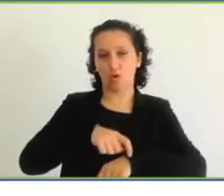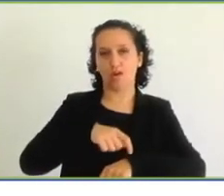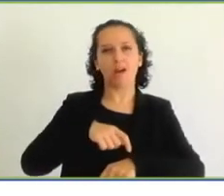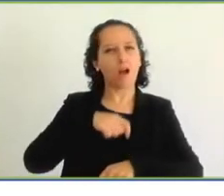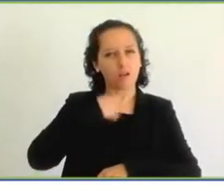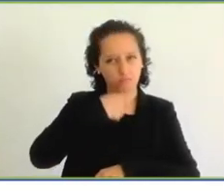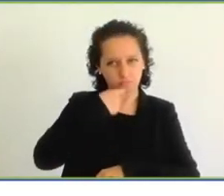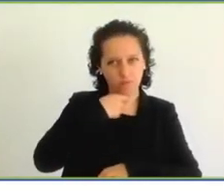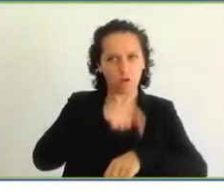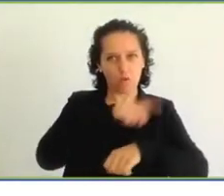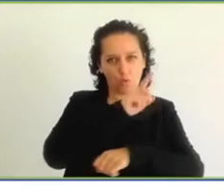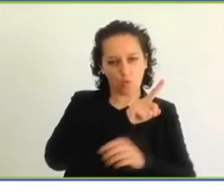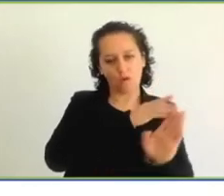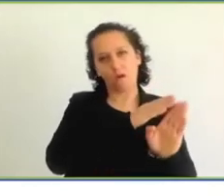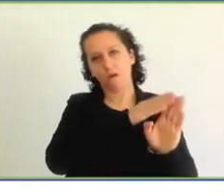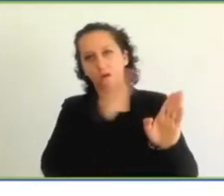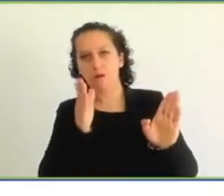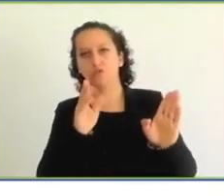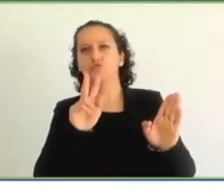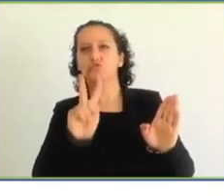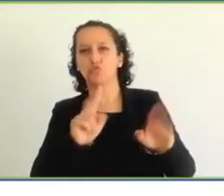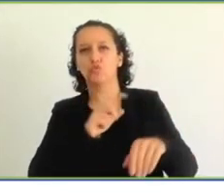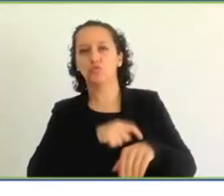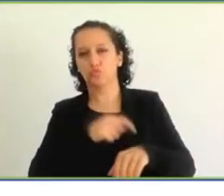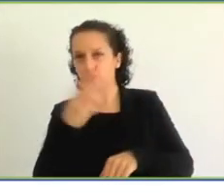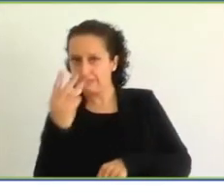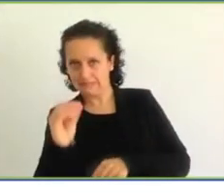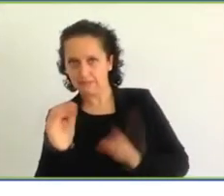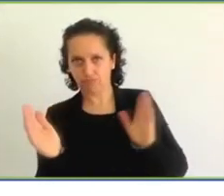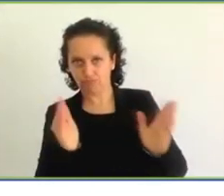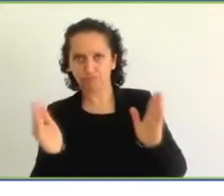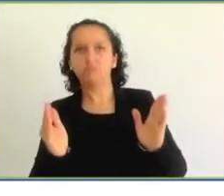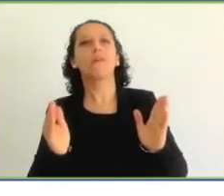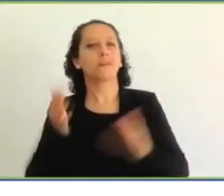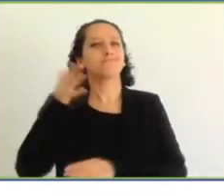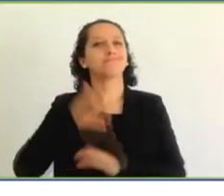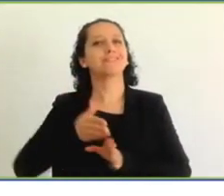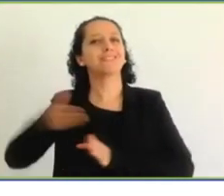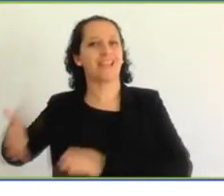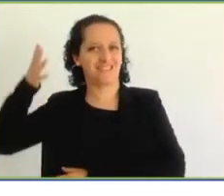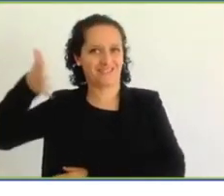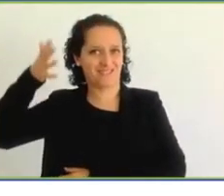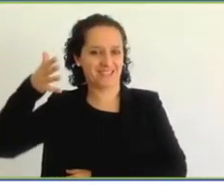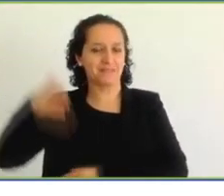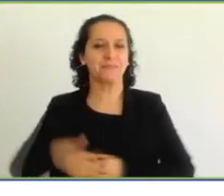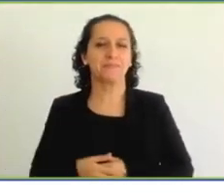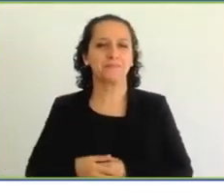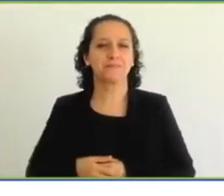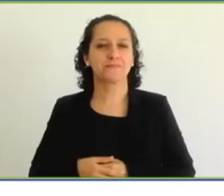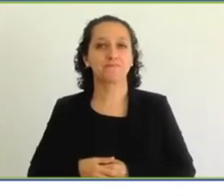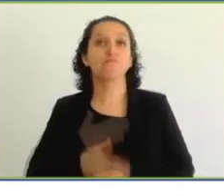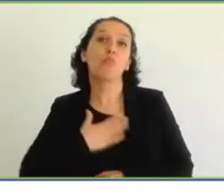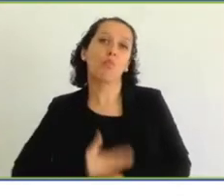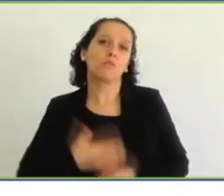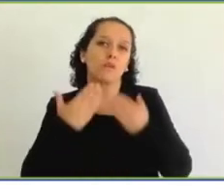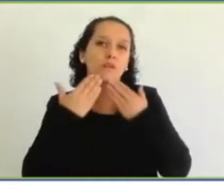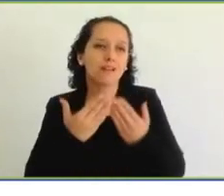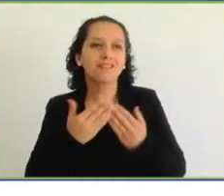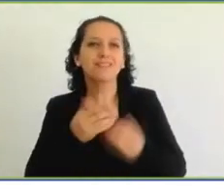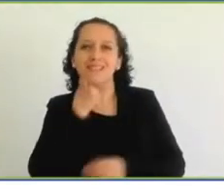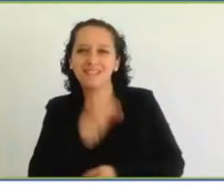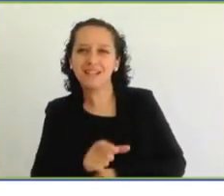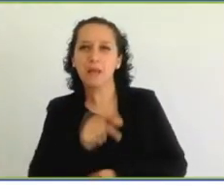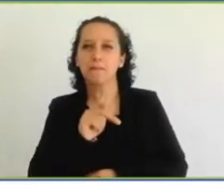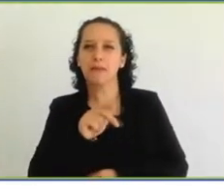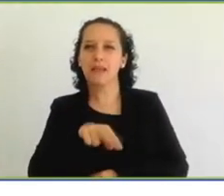want to thank Ms. Yvonne Good from the UNDP who has showcased all of St. Lucia's work on